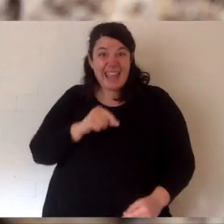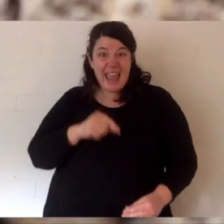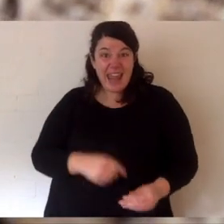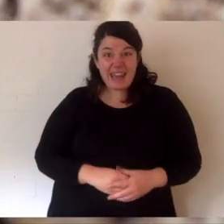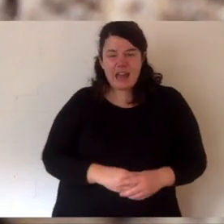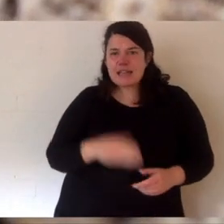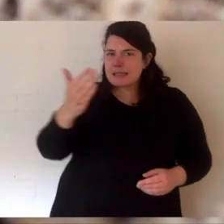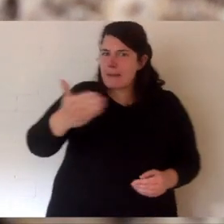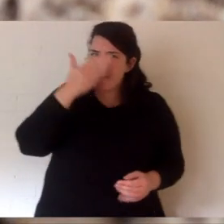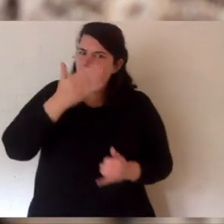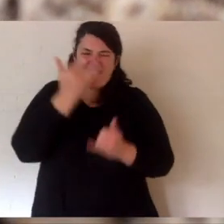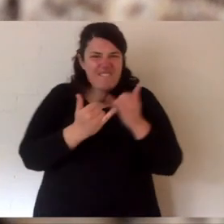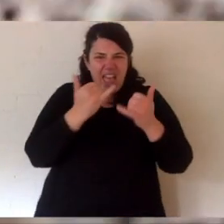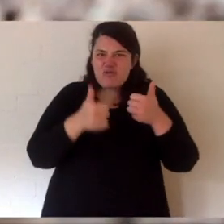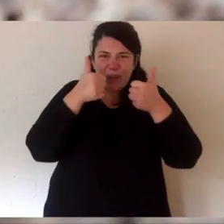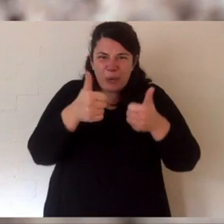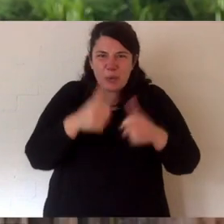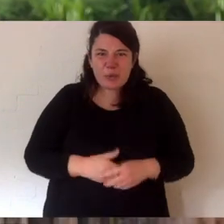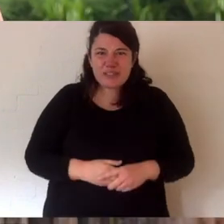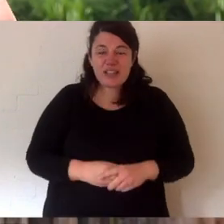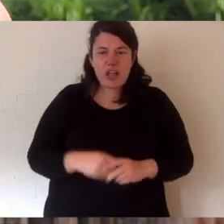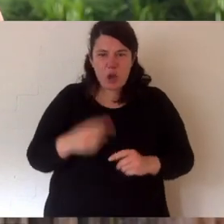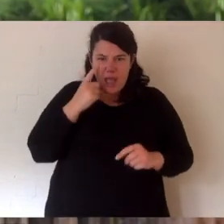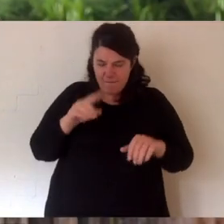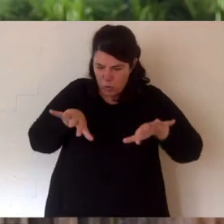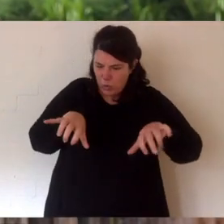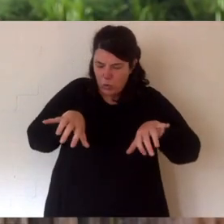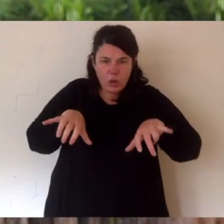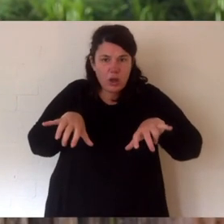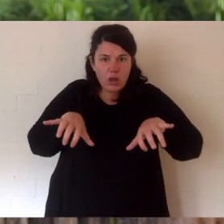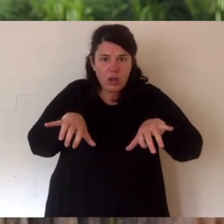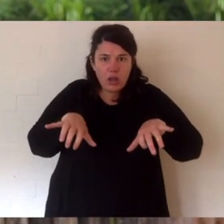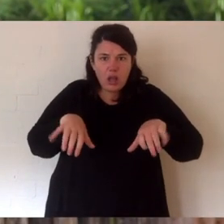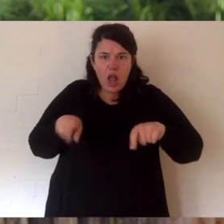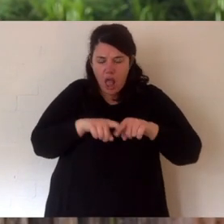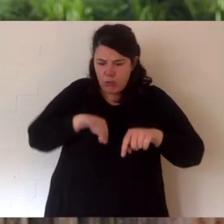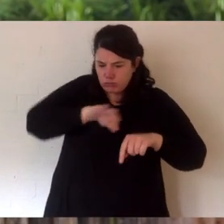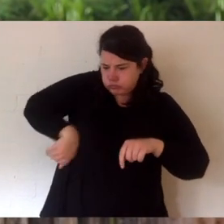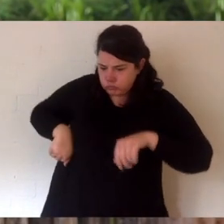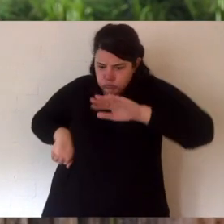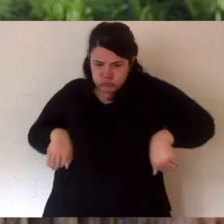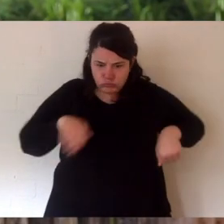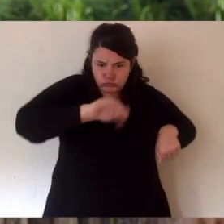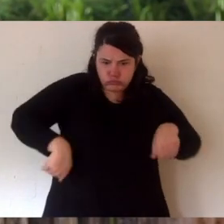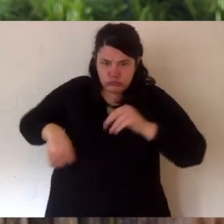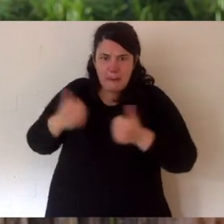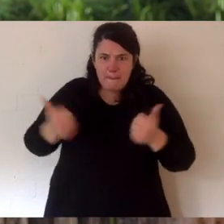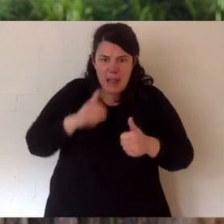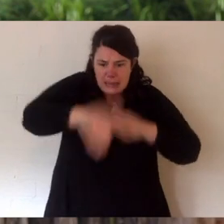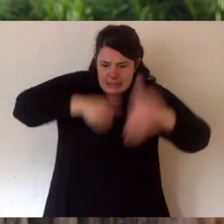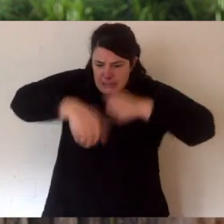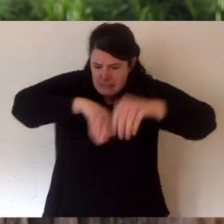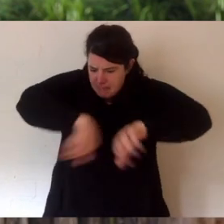the termites. Now, they've got a good sense of smell. And the other things are, look at the claws. The front hands are like miniature